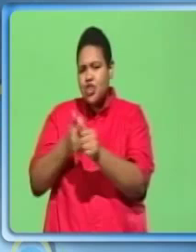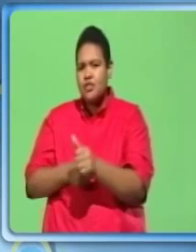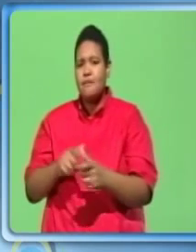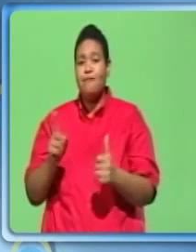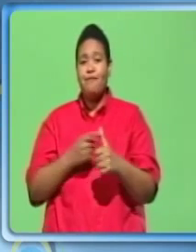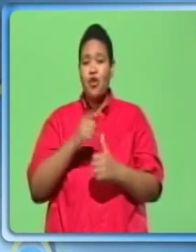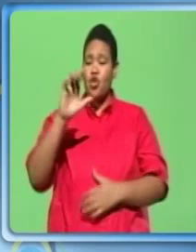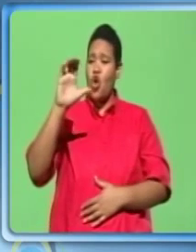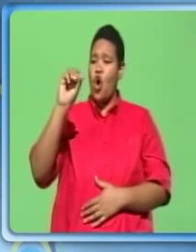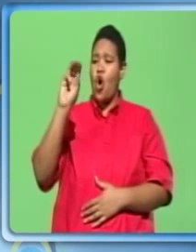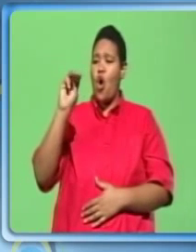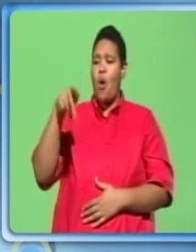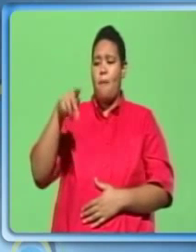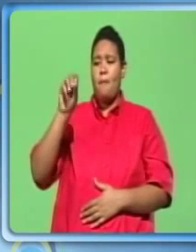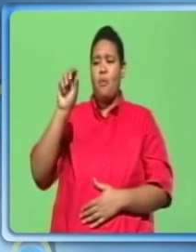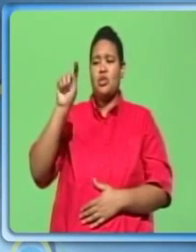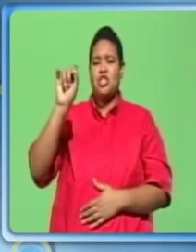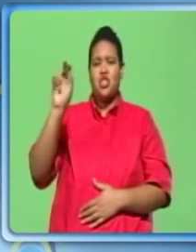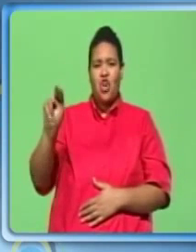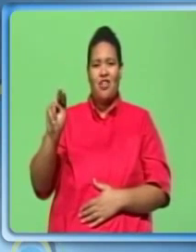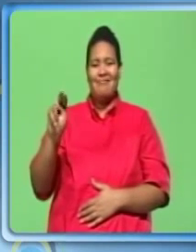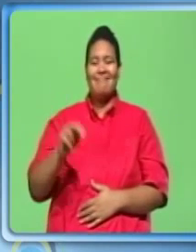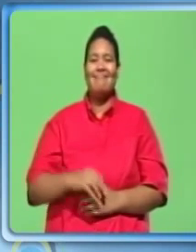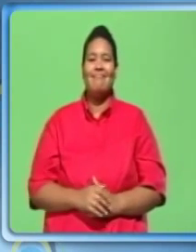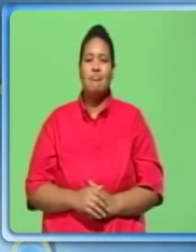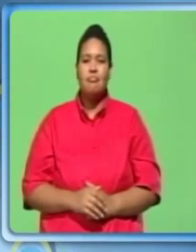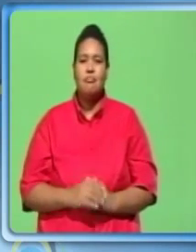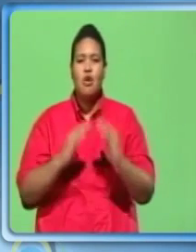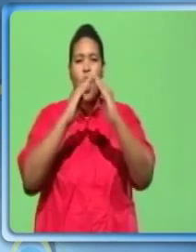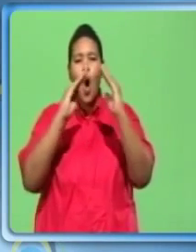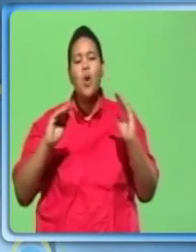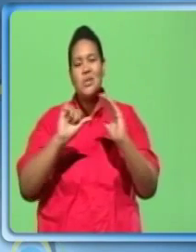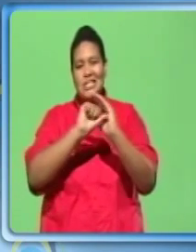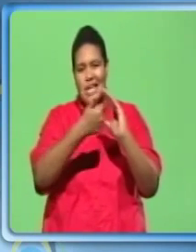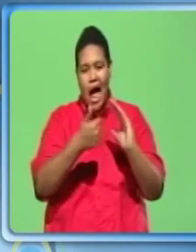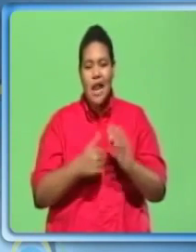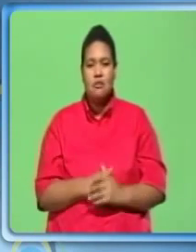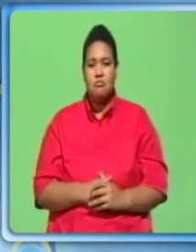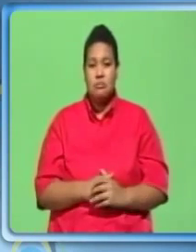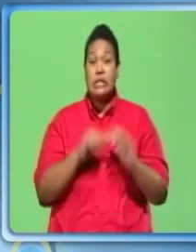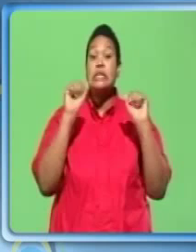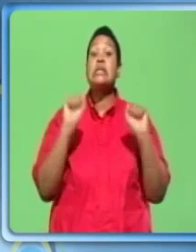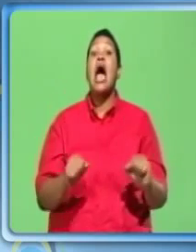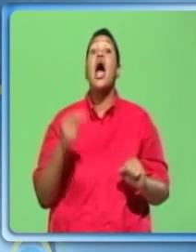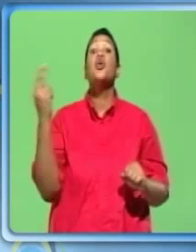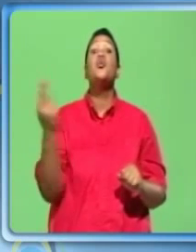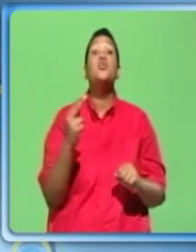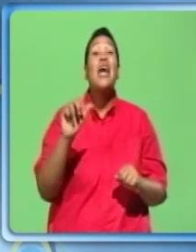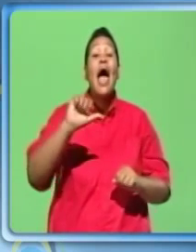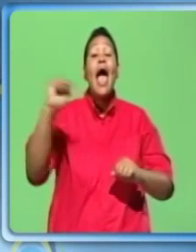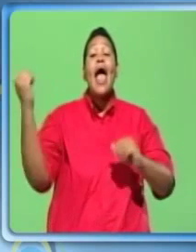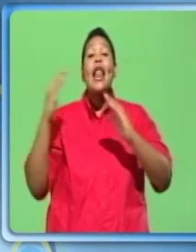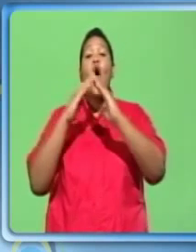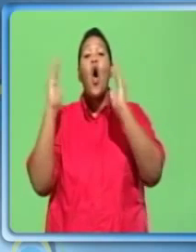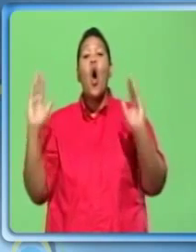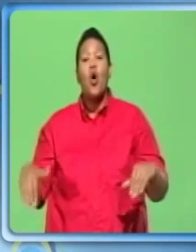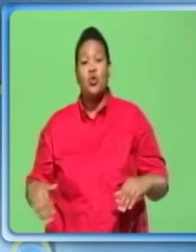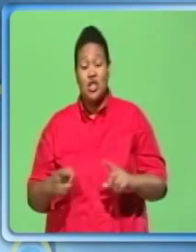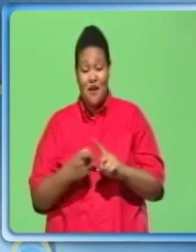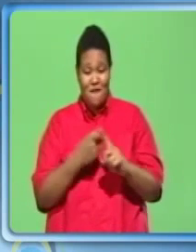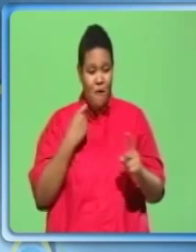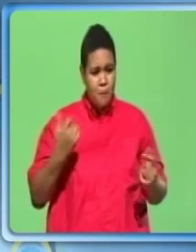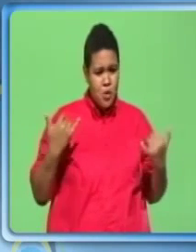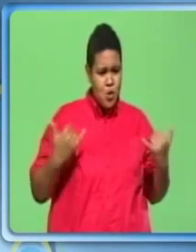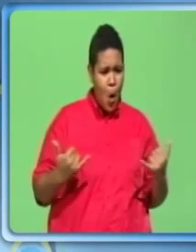Composition, asphalt shingles. House style. Can be used on any house from contemporary